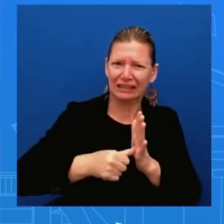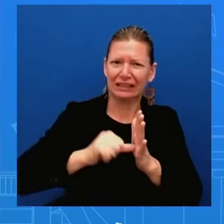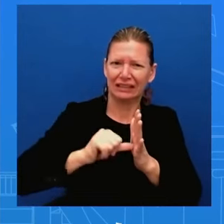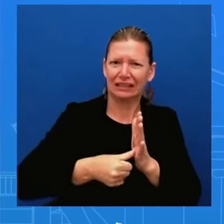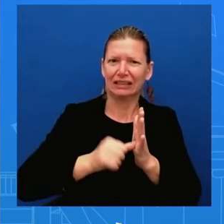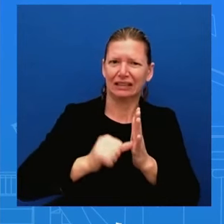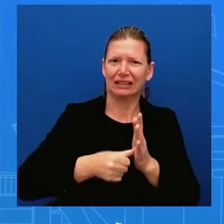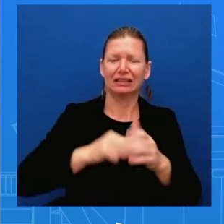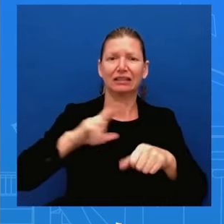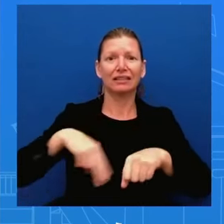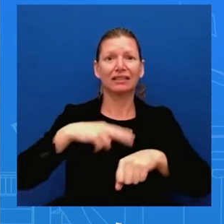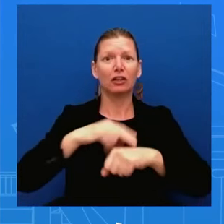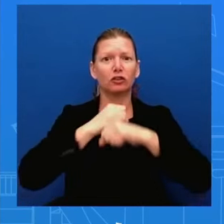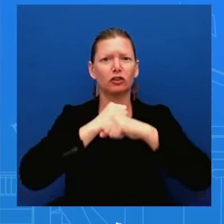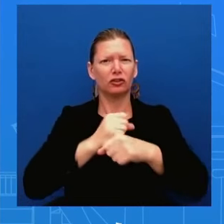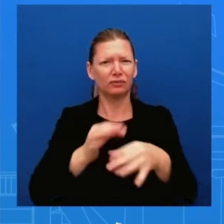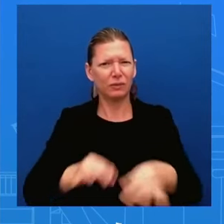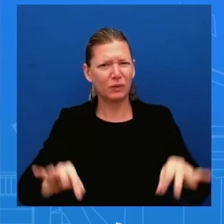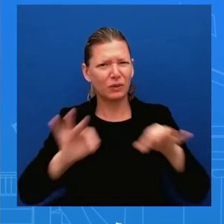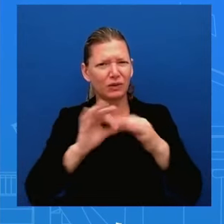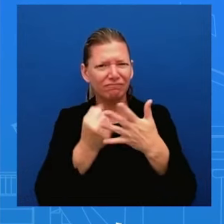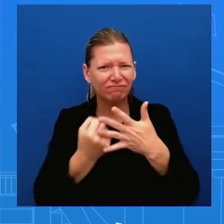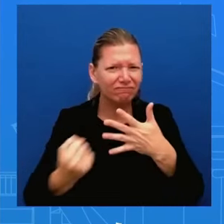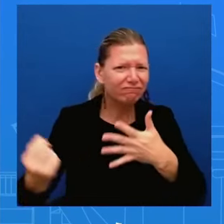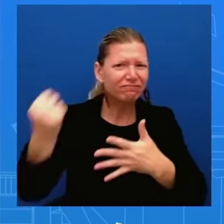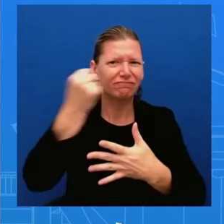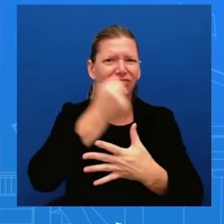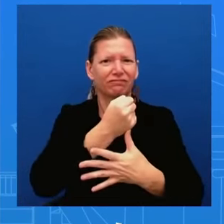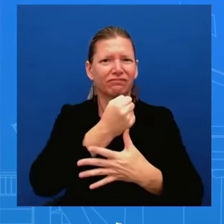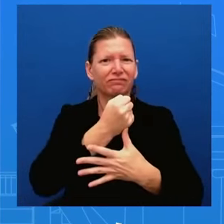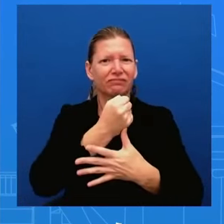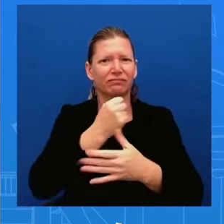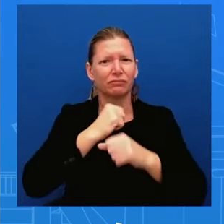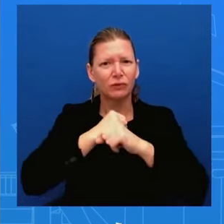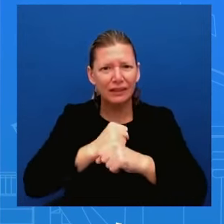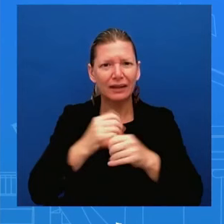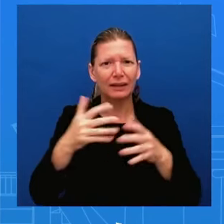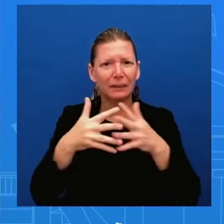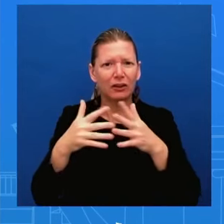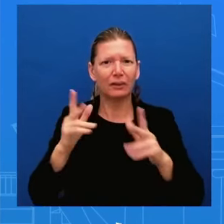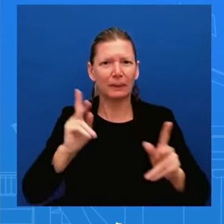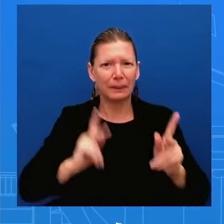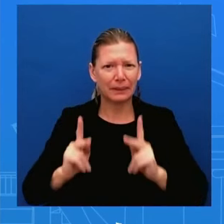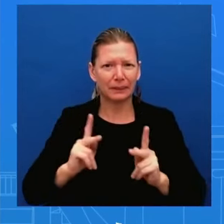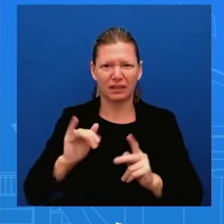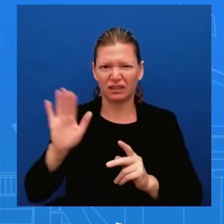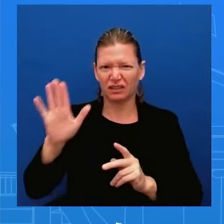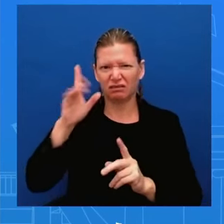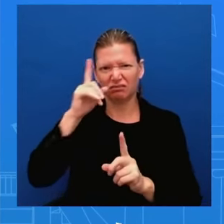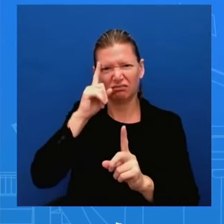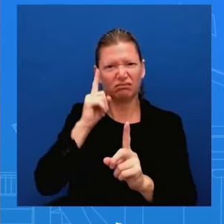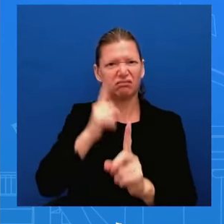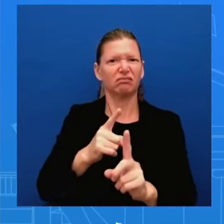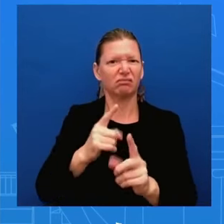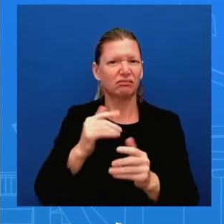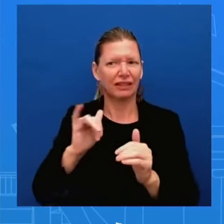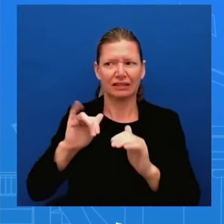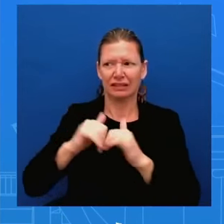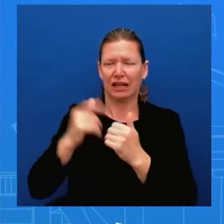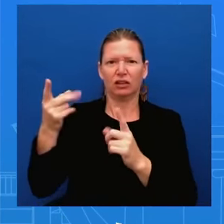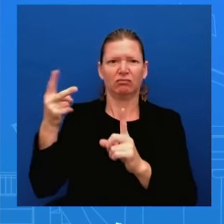that's how he sees things and i think that's incredibly important and his commitment his commitment continues to be so yeah